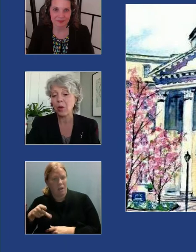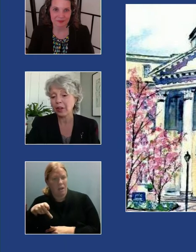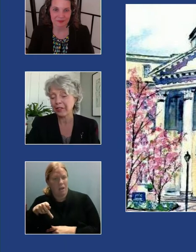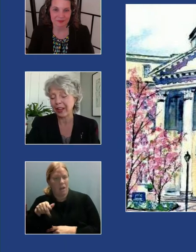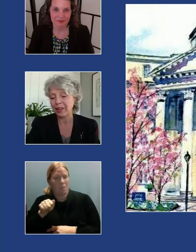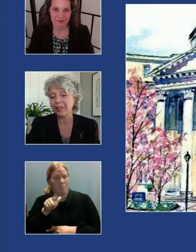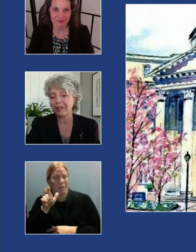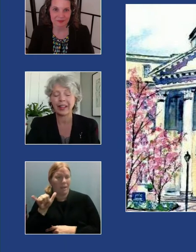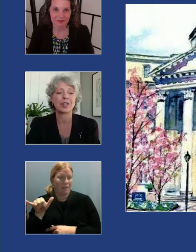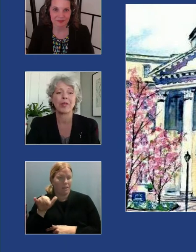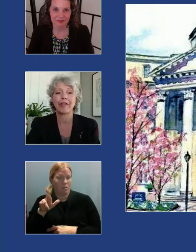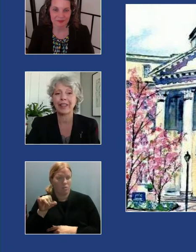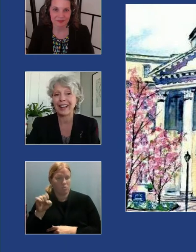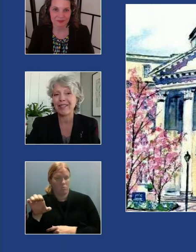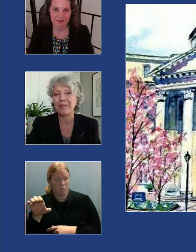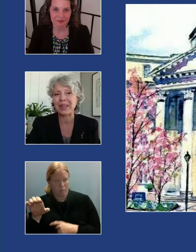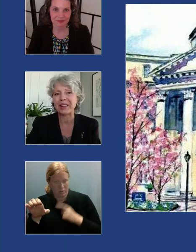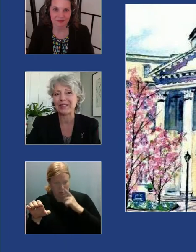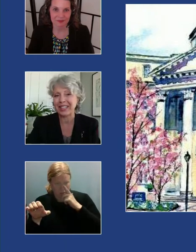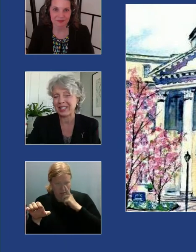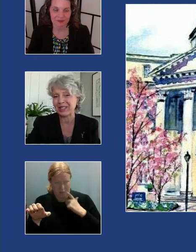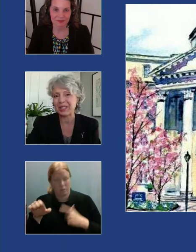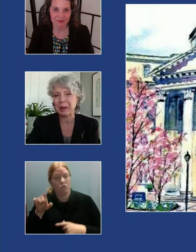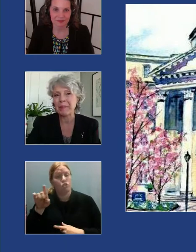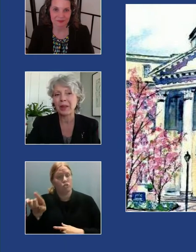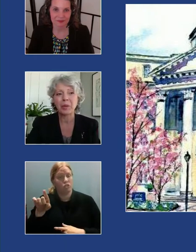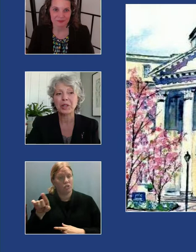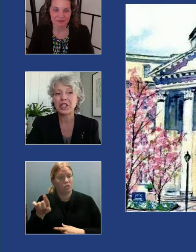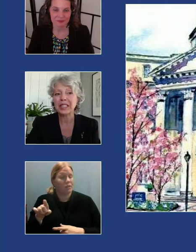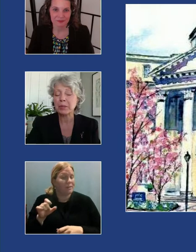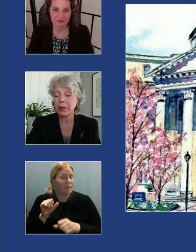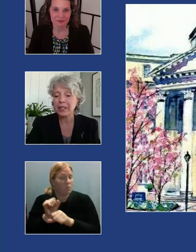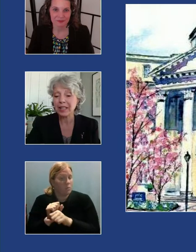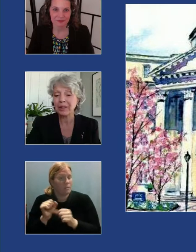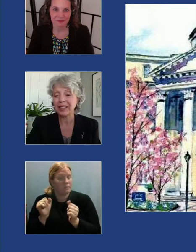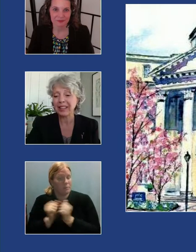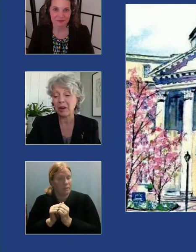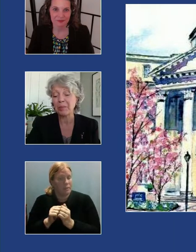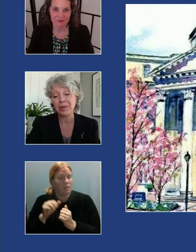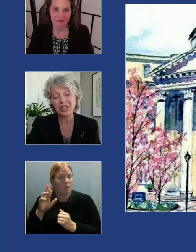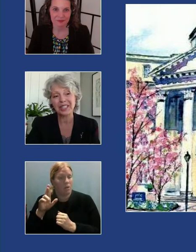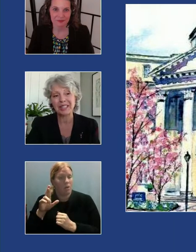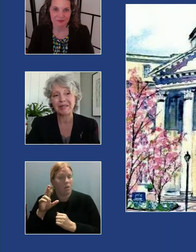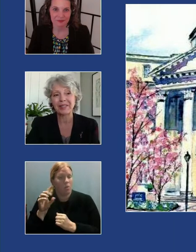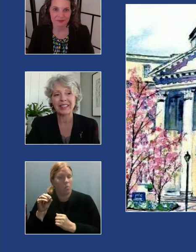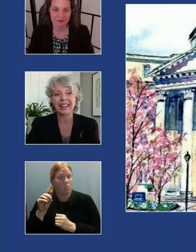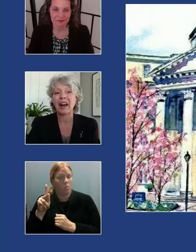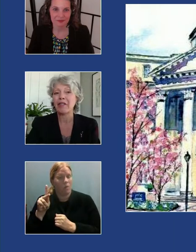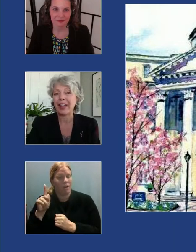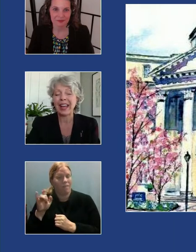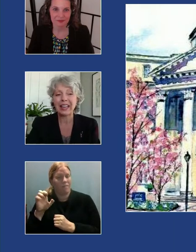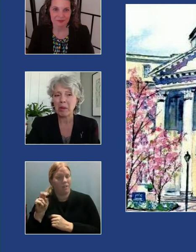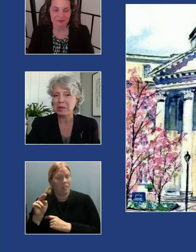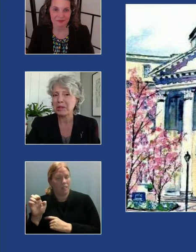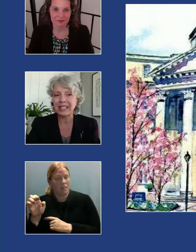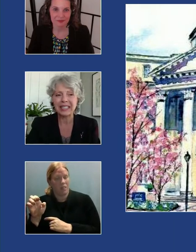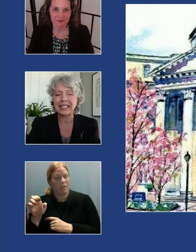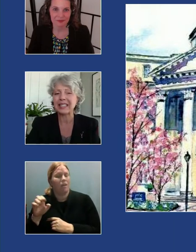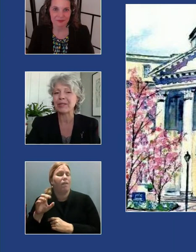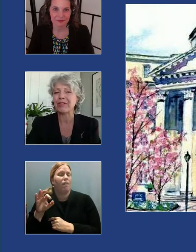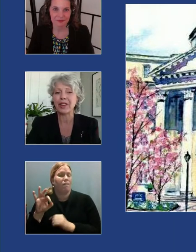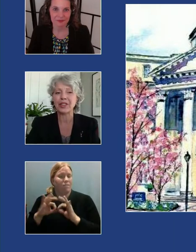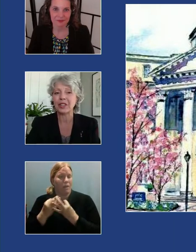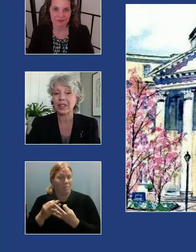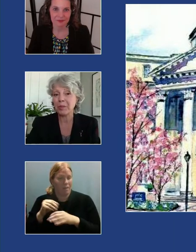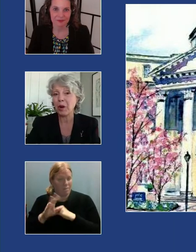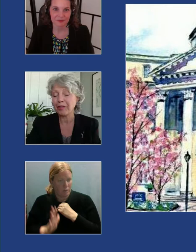at Rockefeller Philanthropy Advisors, where she is particularly appreciative of any opportunities